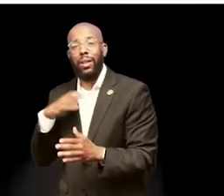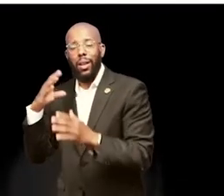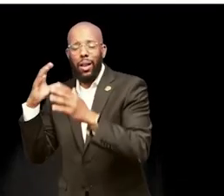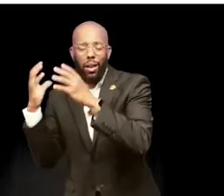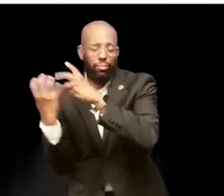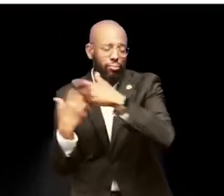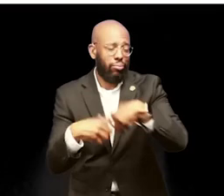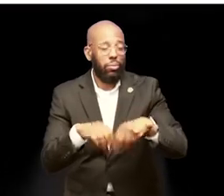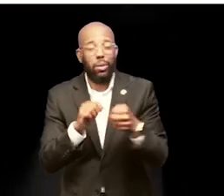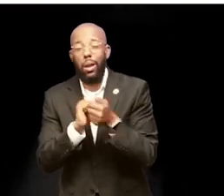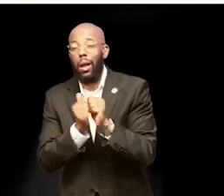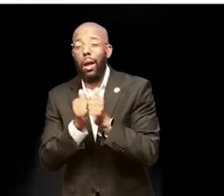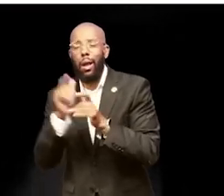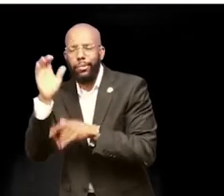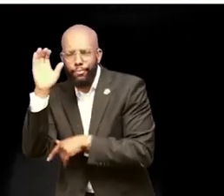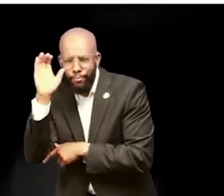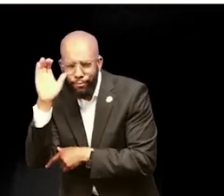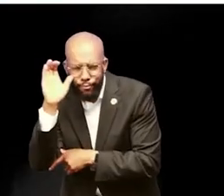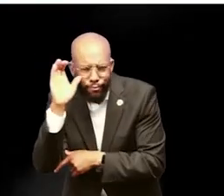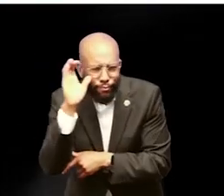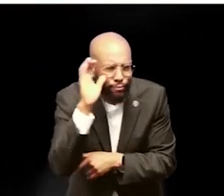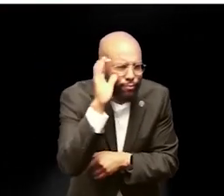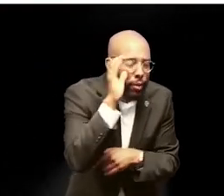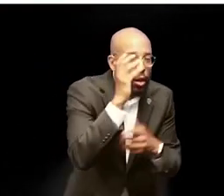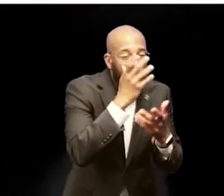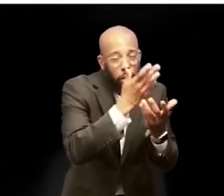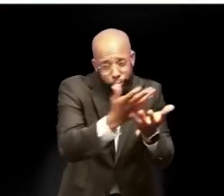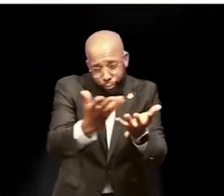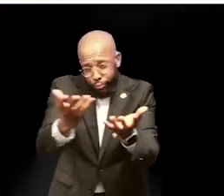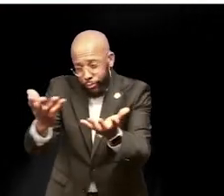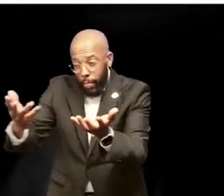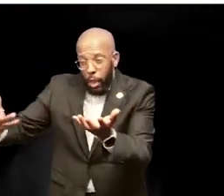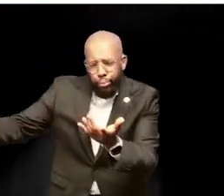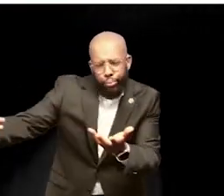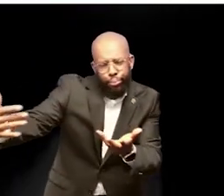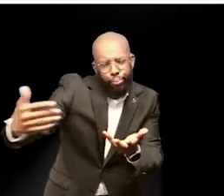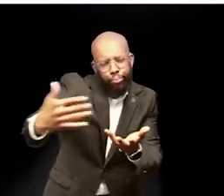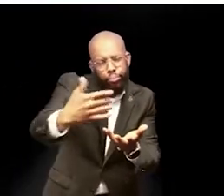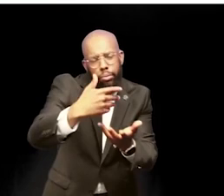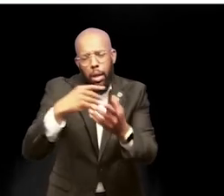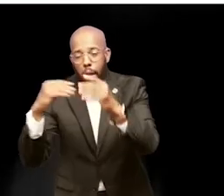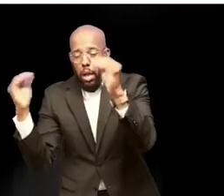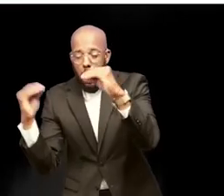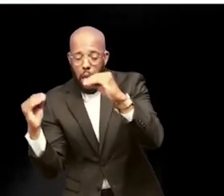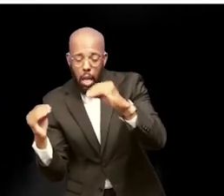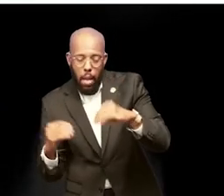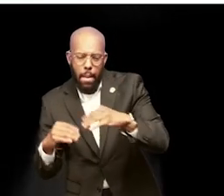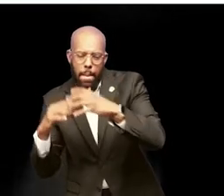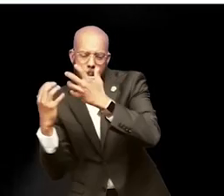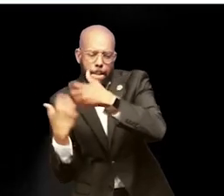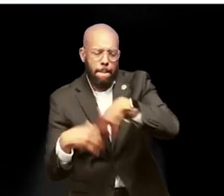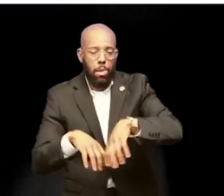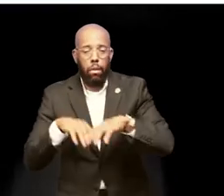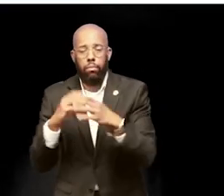During this time of profound challenge and change, the communities with which they work have much to